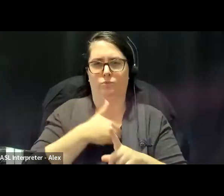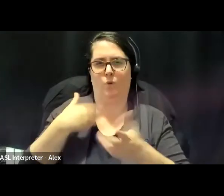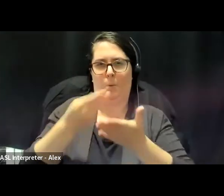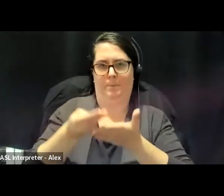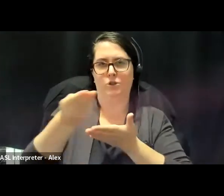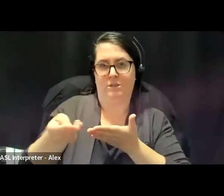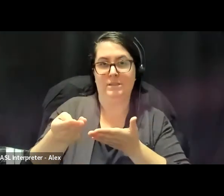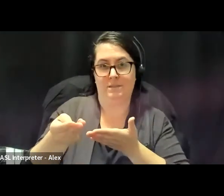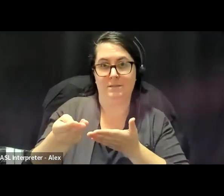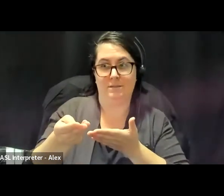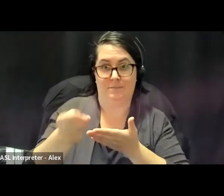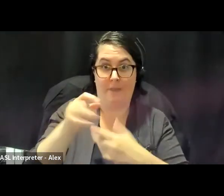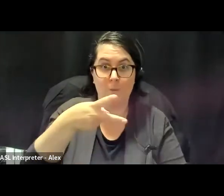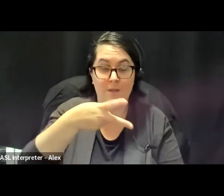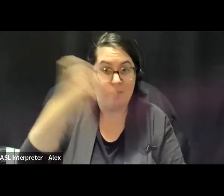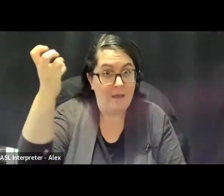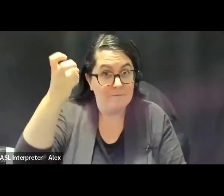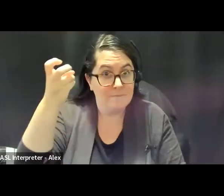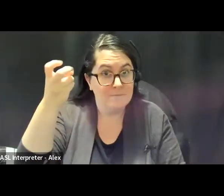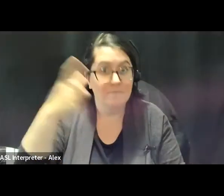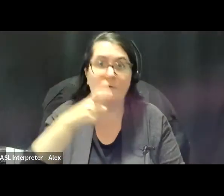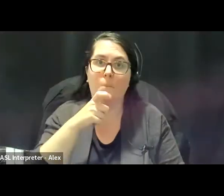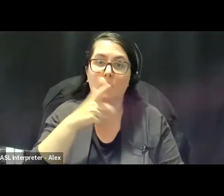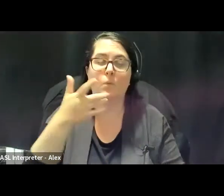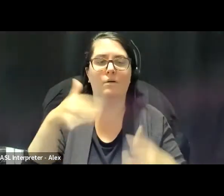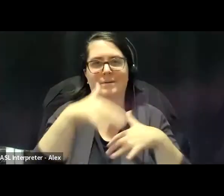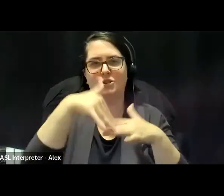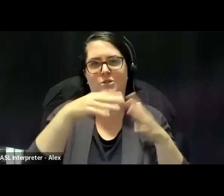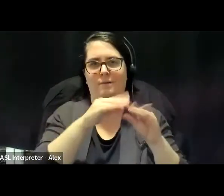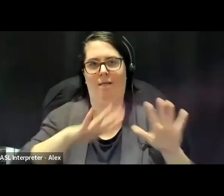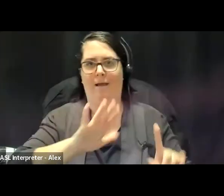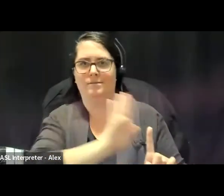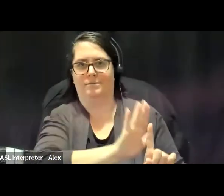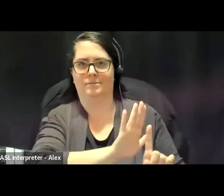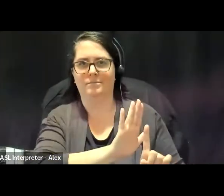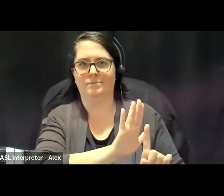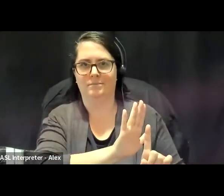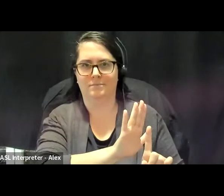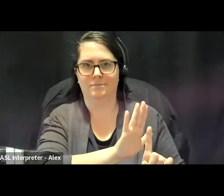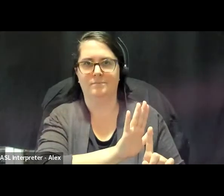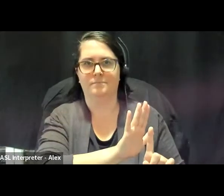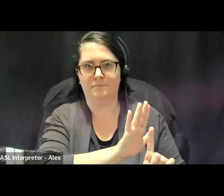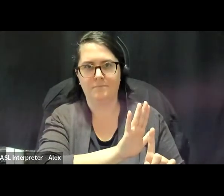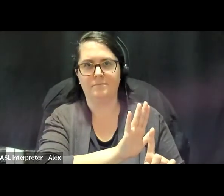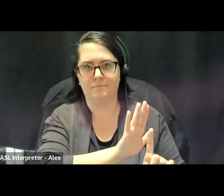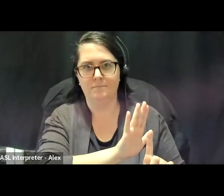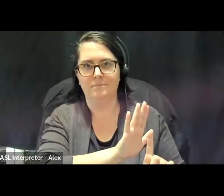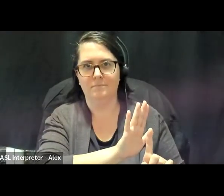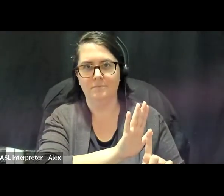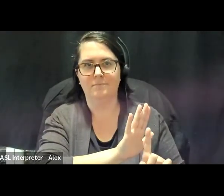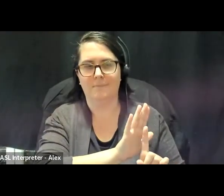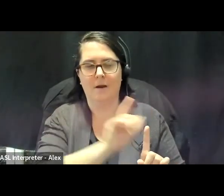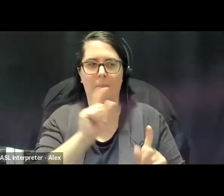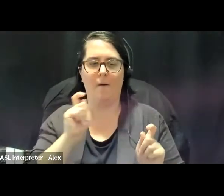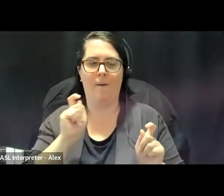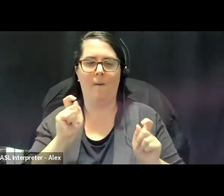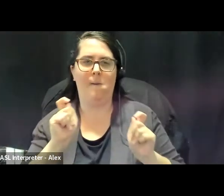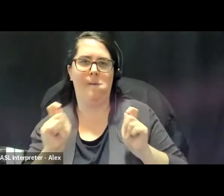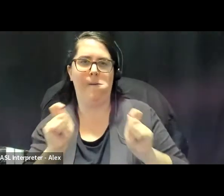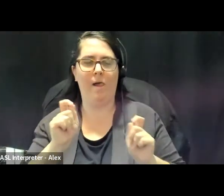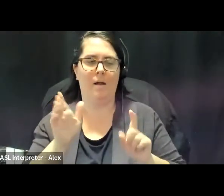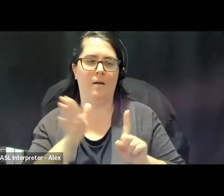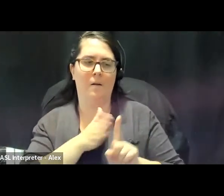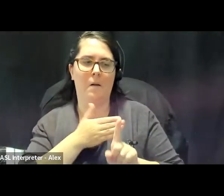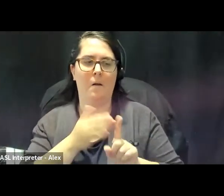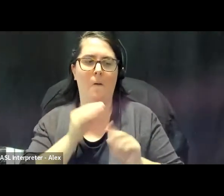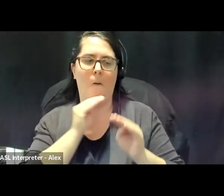in itself was theft of Indigenous land, and the, you know, manipulation and, and